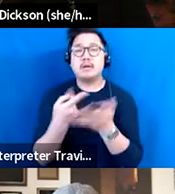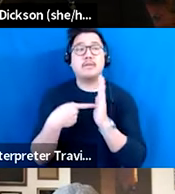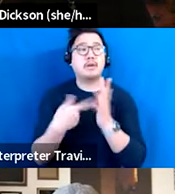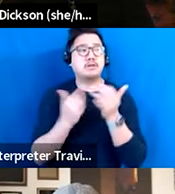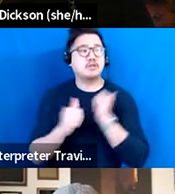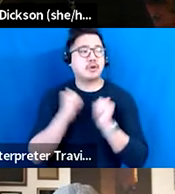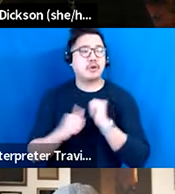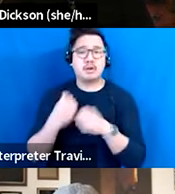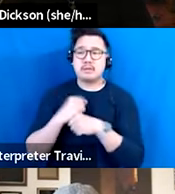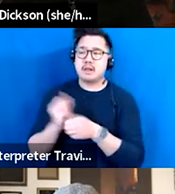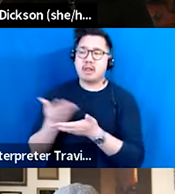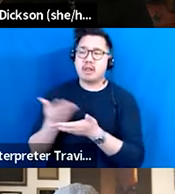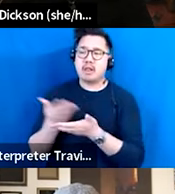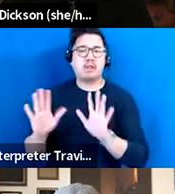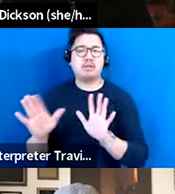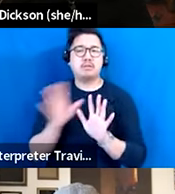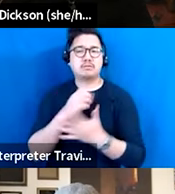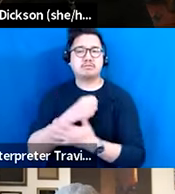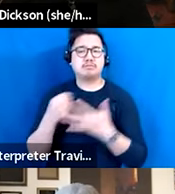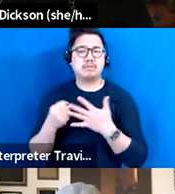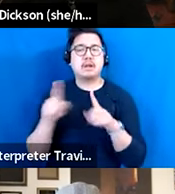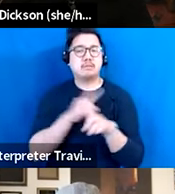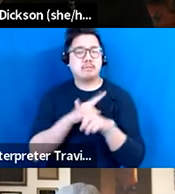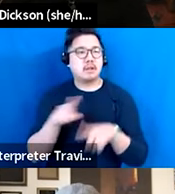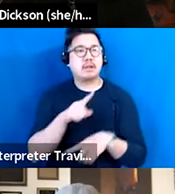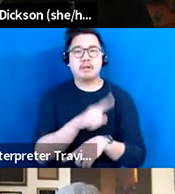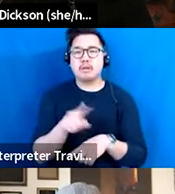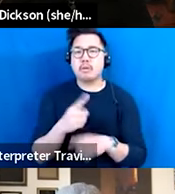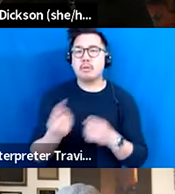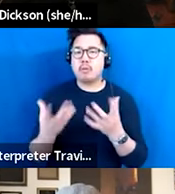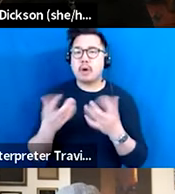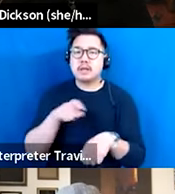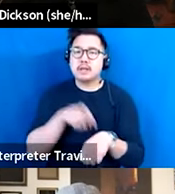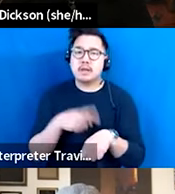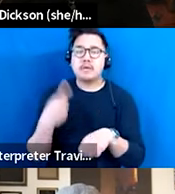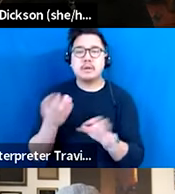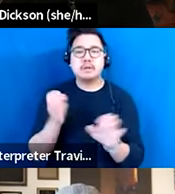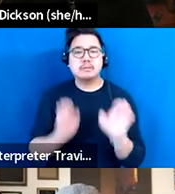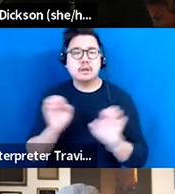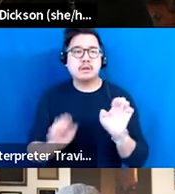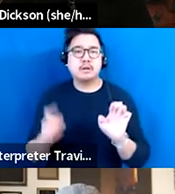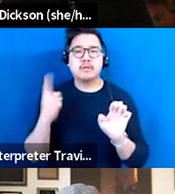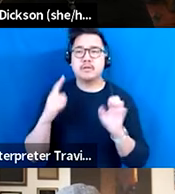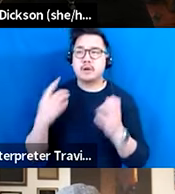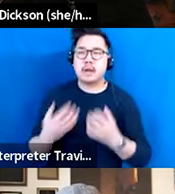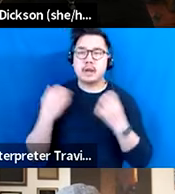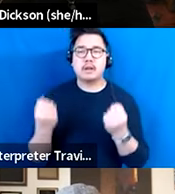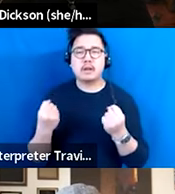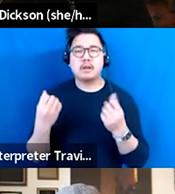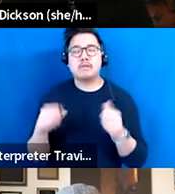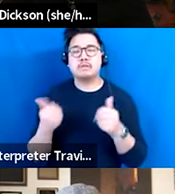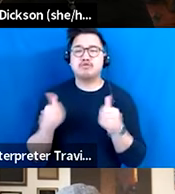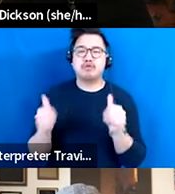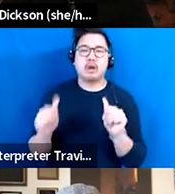but that there's actual time to create and experiment and heal. And I, I love that one that the